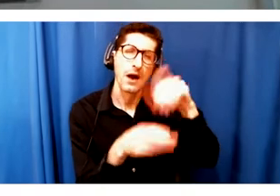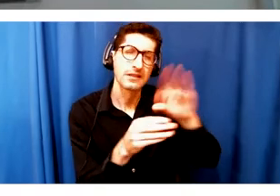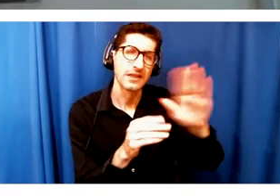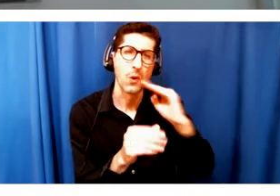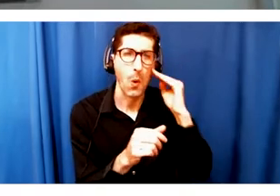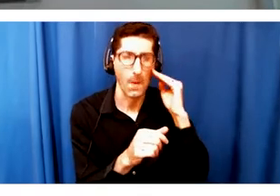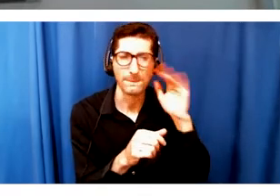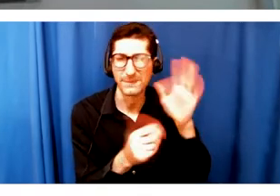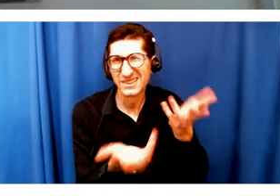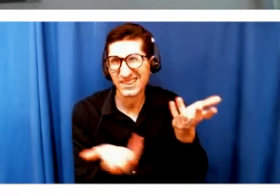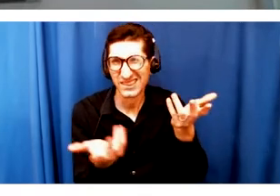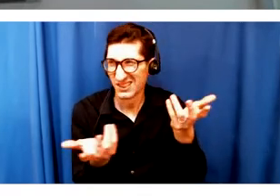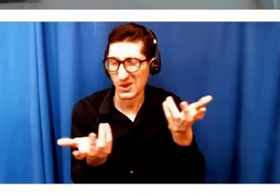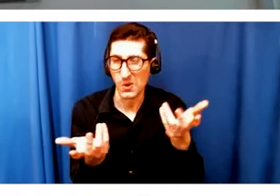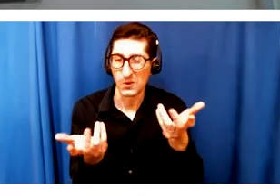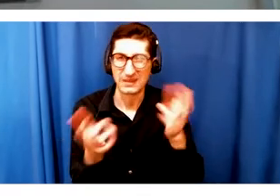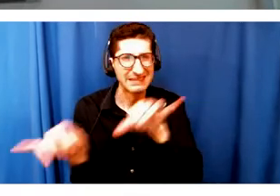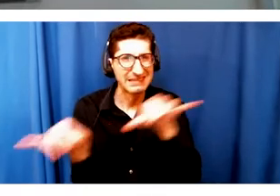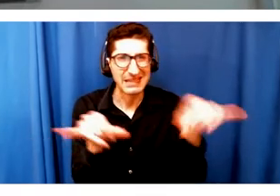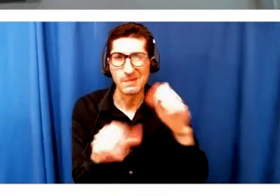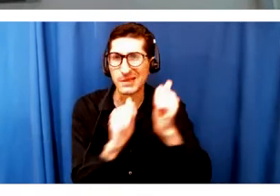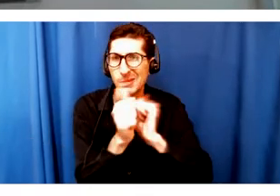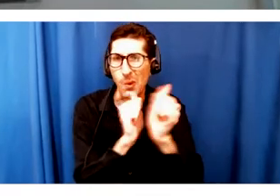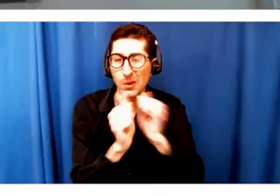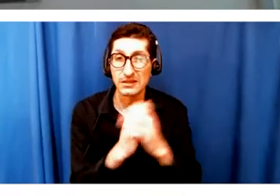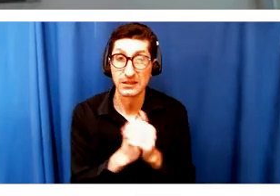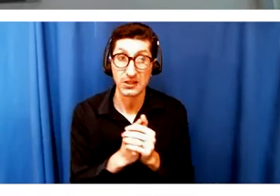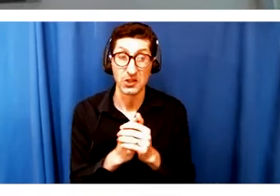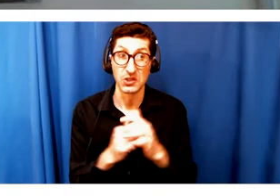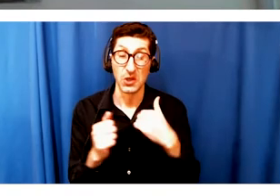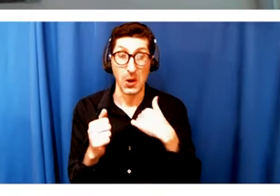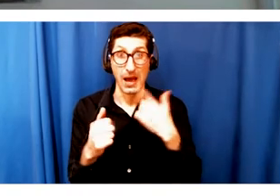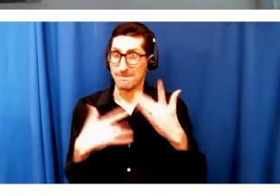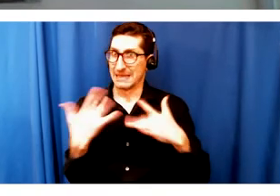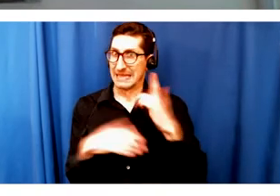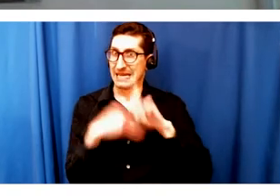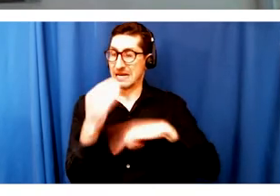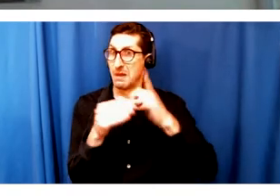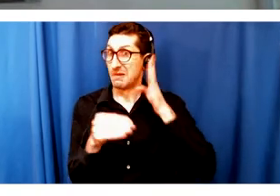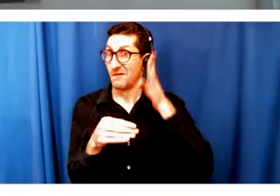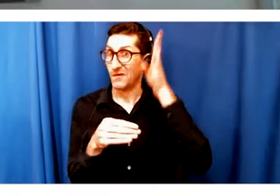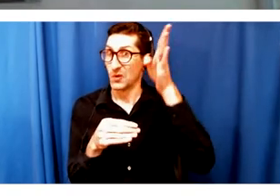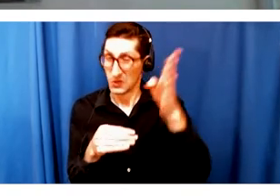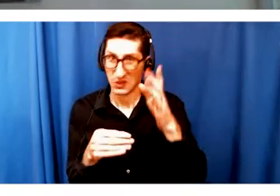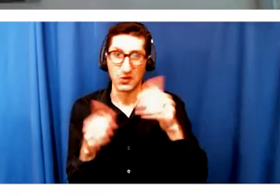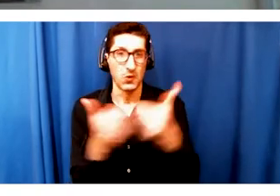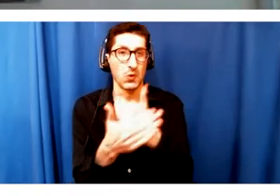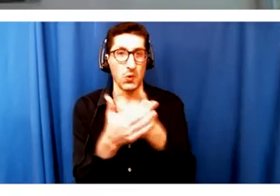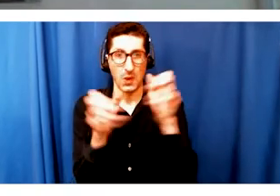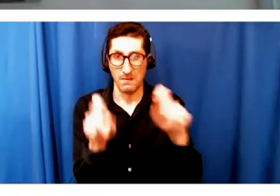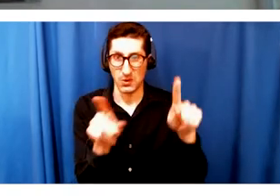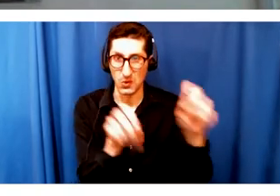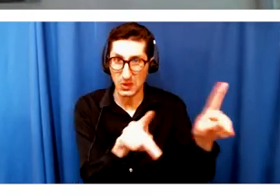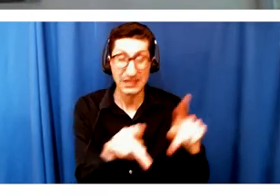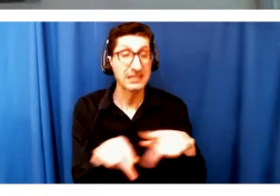frustrate me but excite me about where we can go. And I do think that we're in a place where these two pandemics